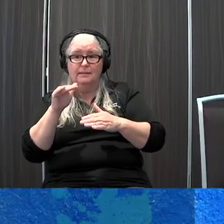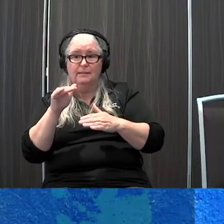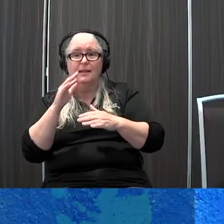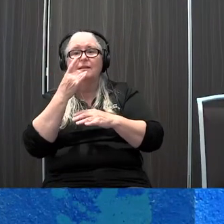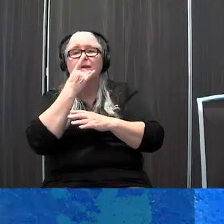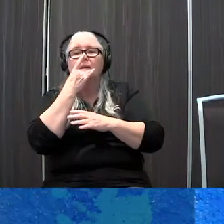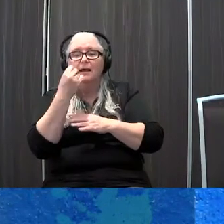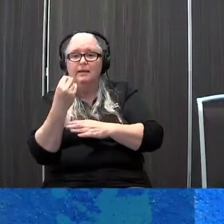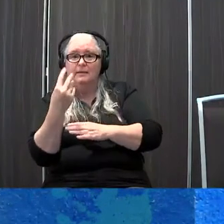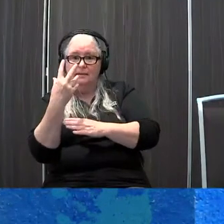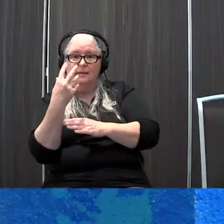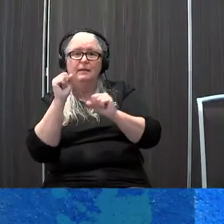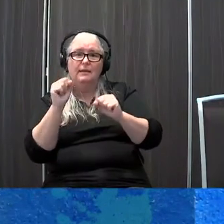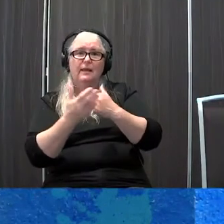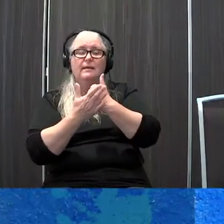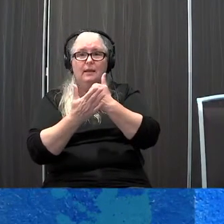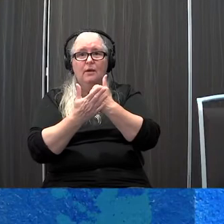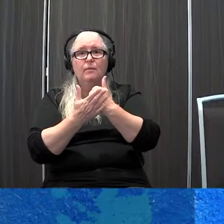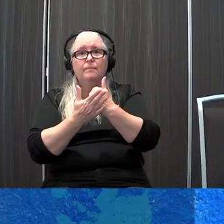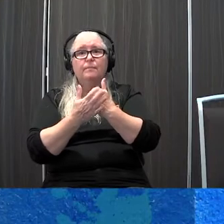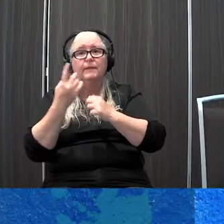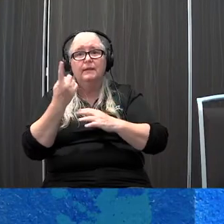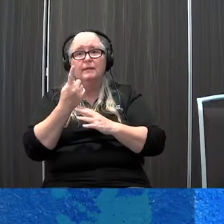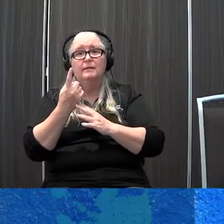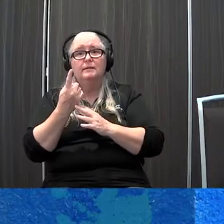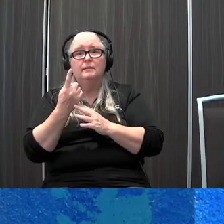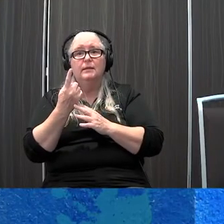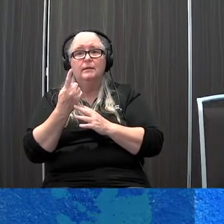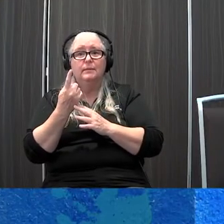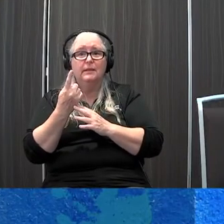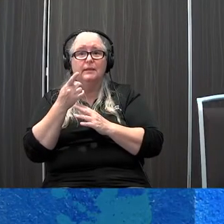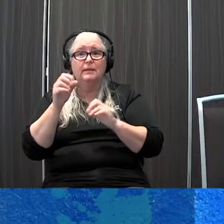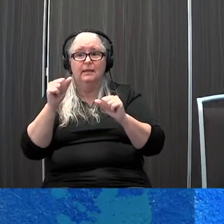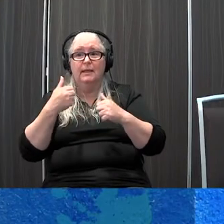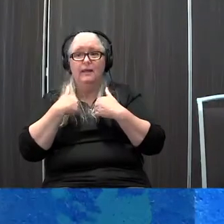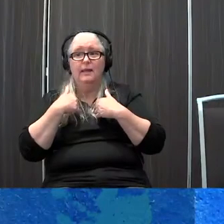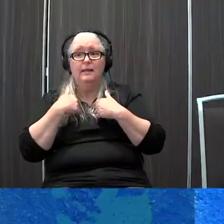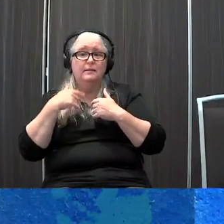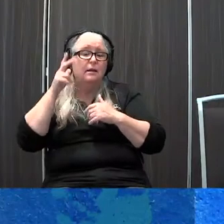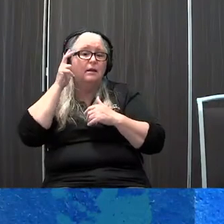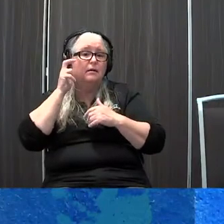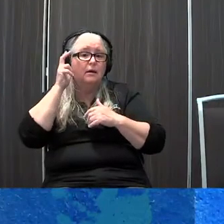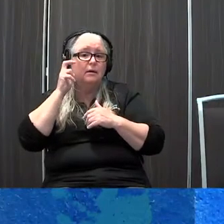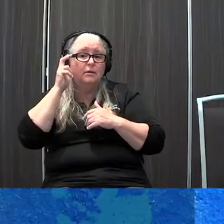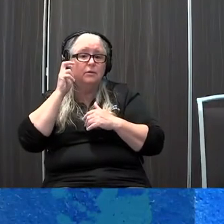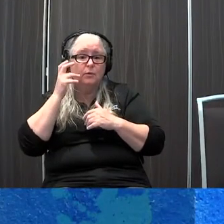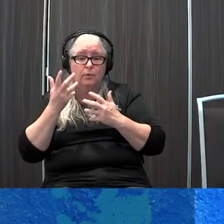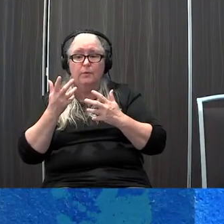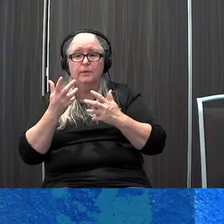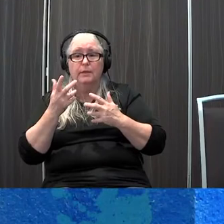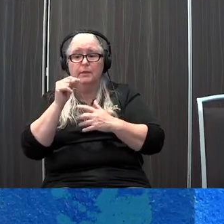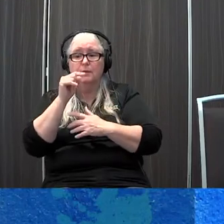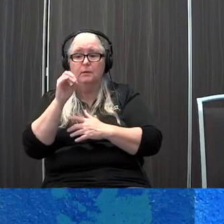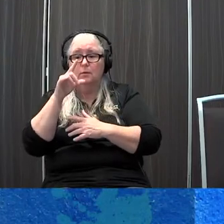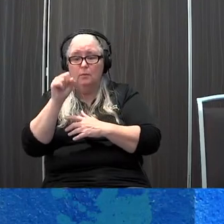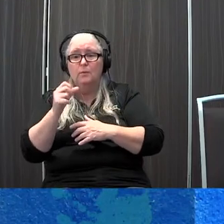something that allows for additional auditory features or the one